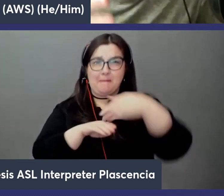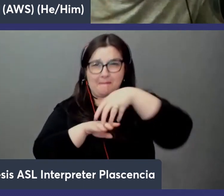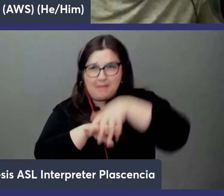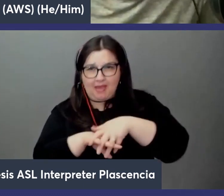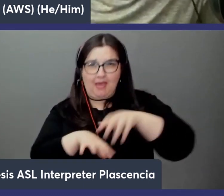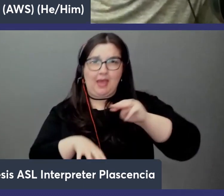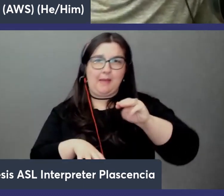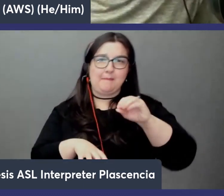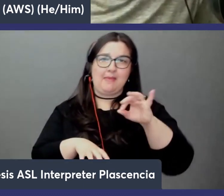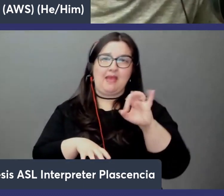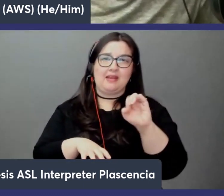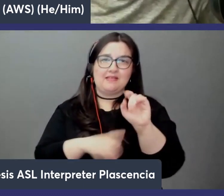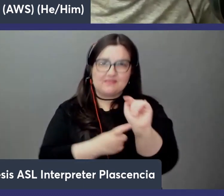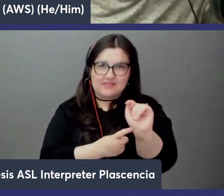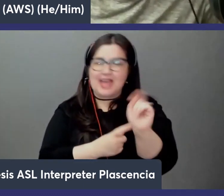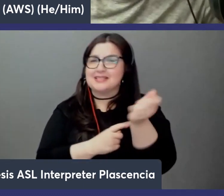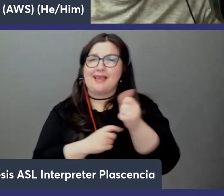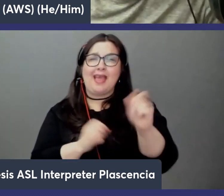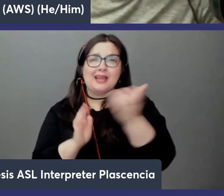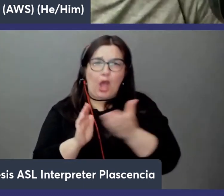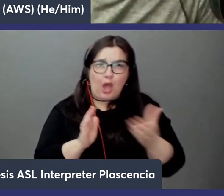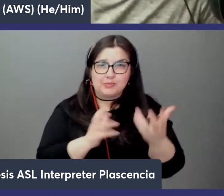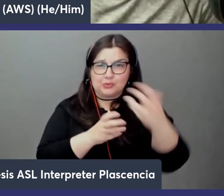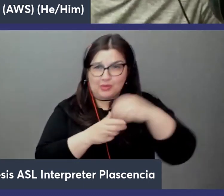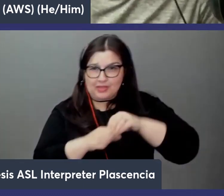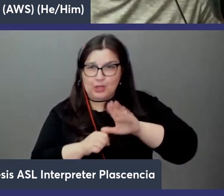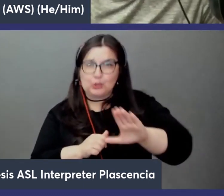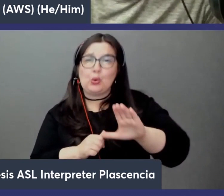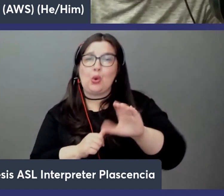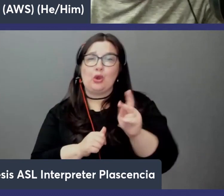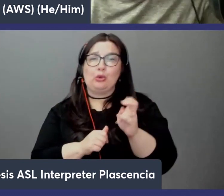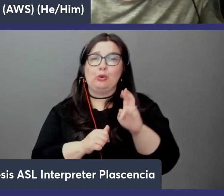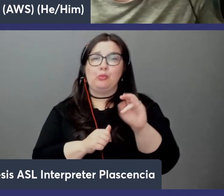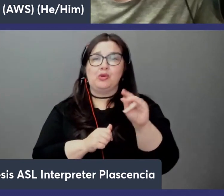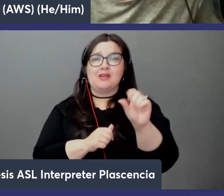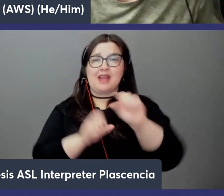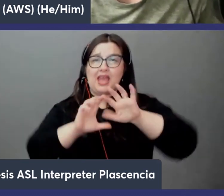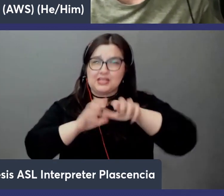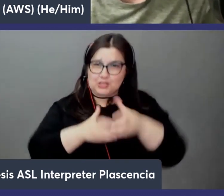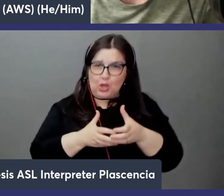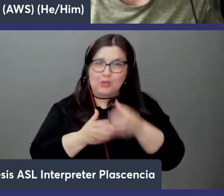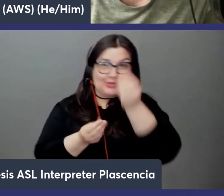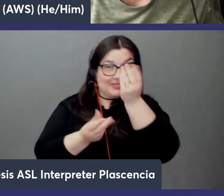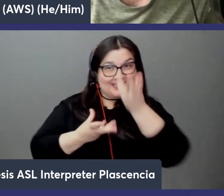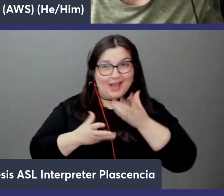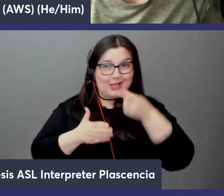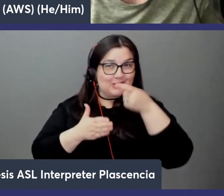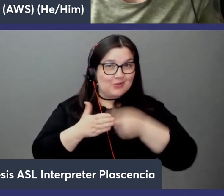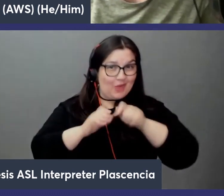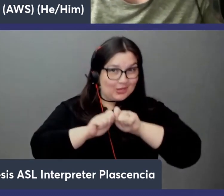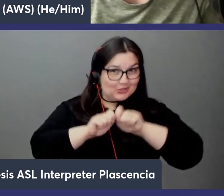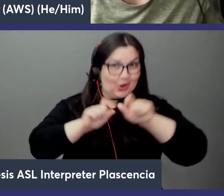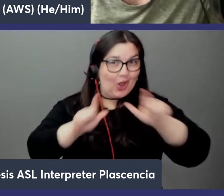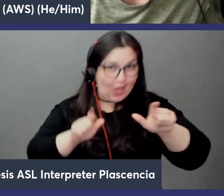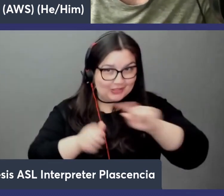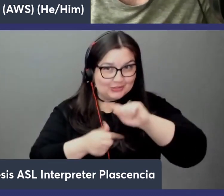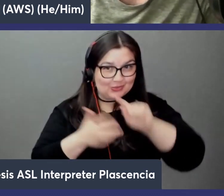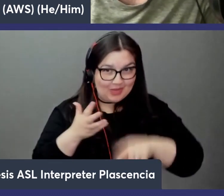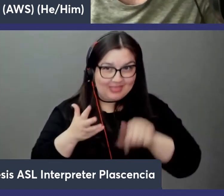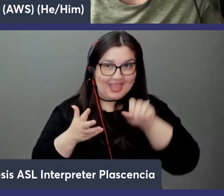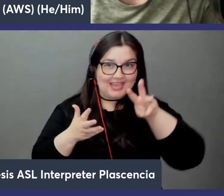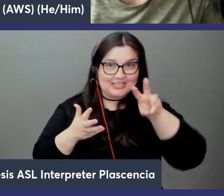basically any other object in your kubernetes cluster so you want to talk to us a little bit about what you're launching uh with those aws